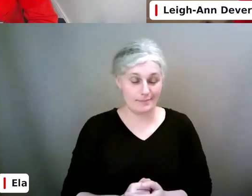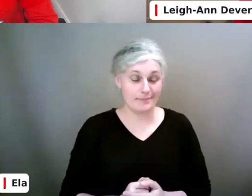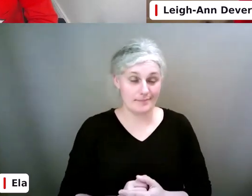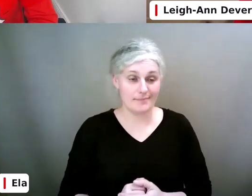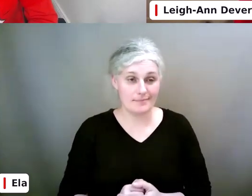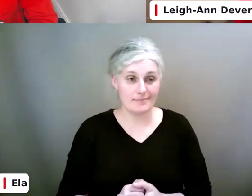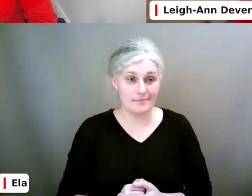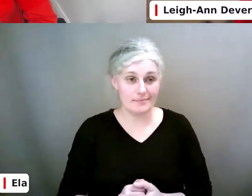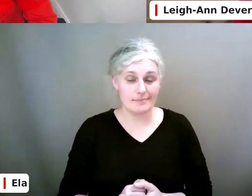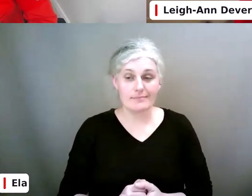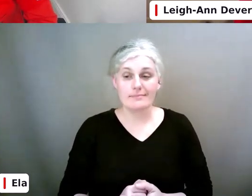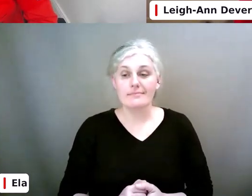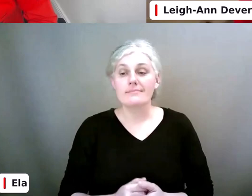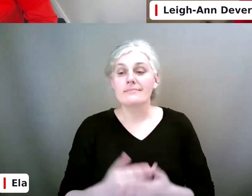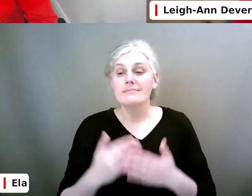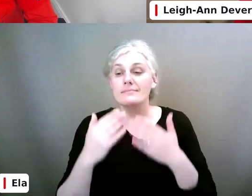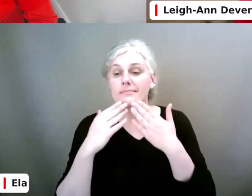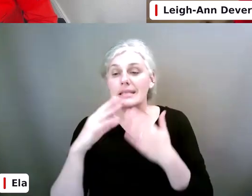Thanks, Stell.